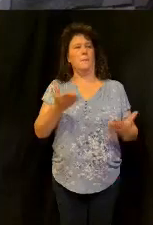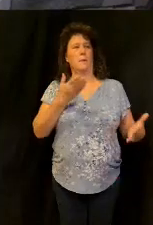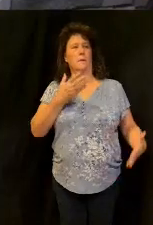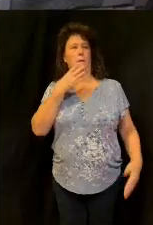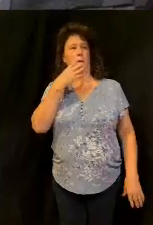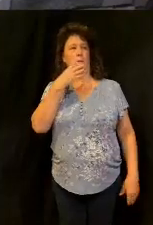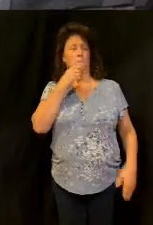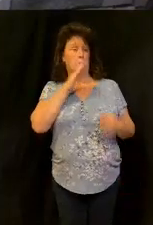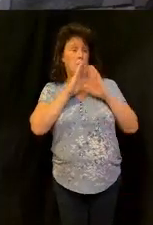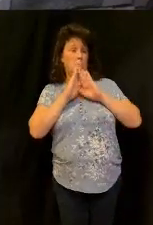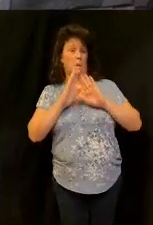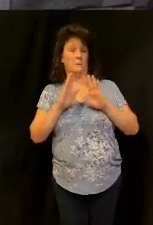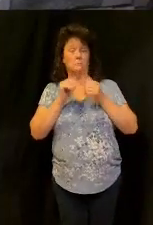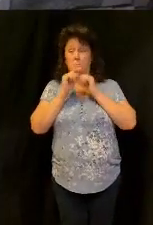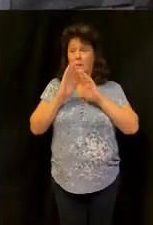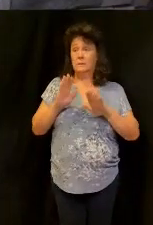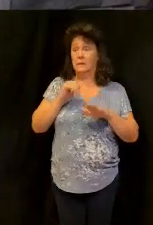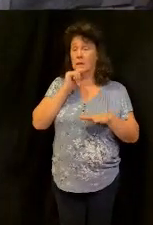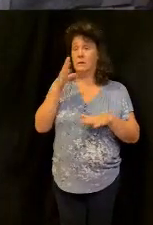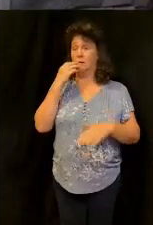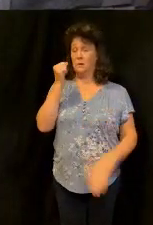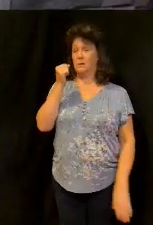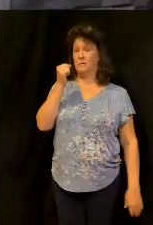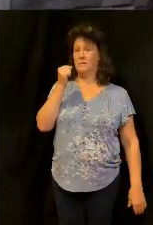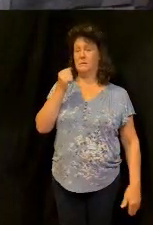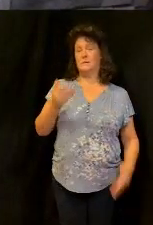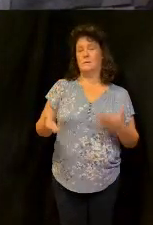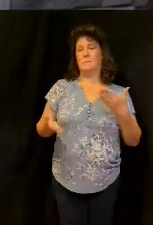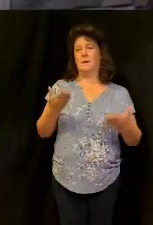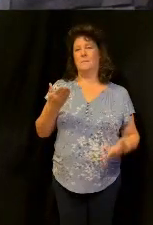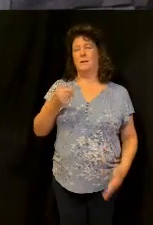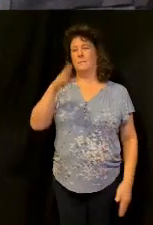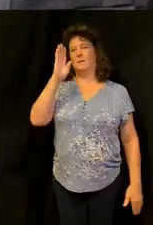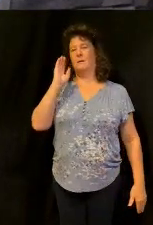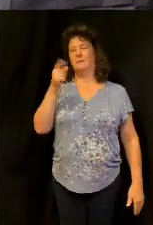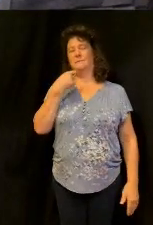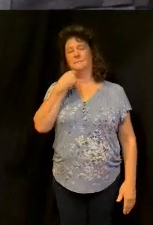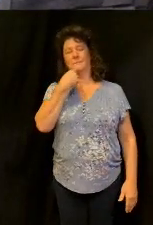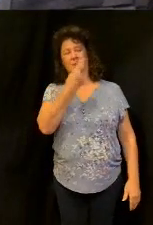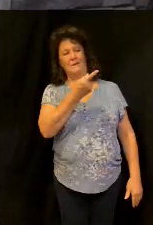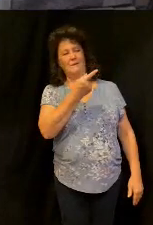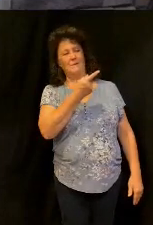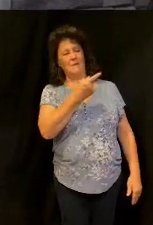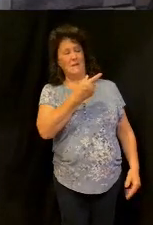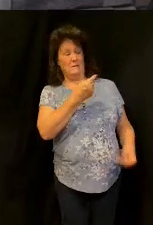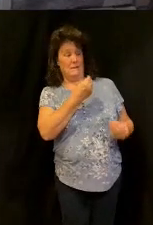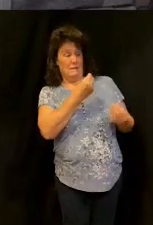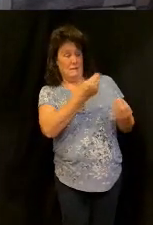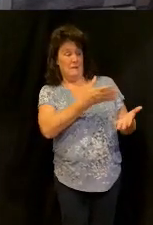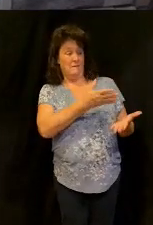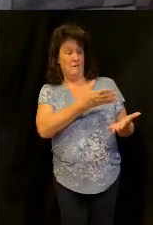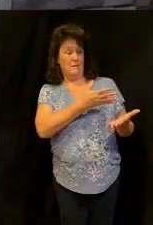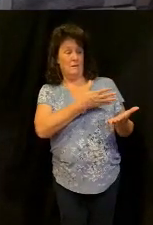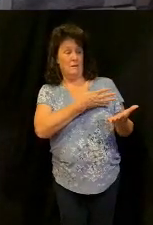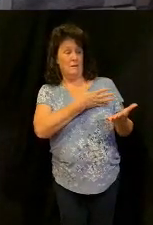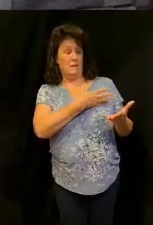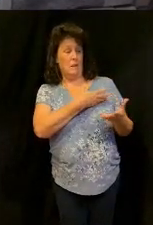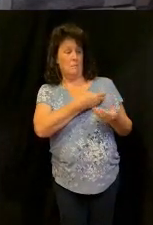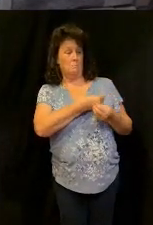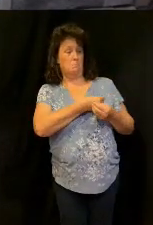curse because just maybe God says listen if I give it to him they'll squander it all and it'll cause them more pain